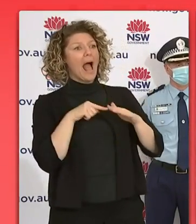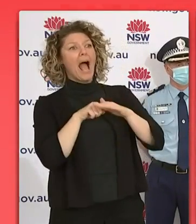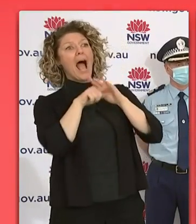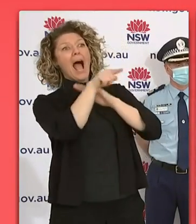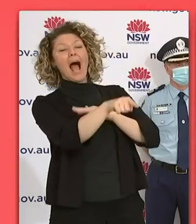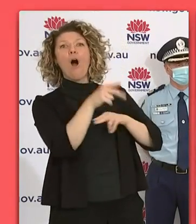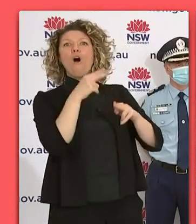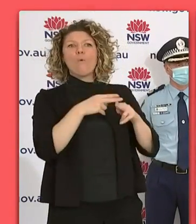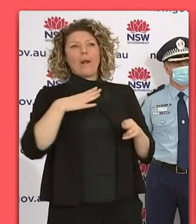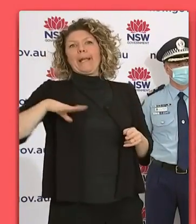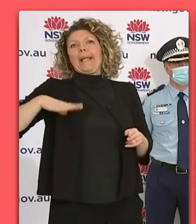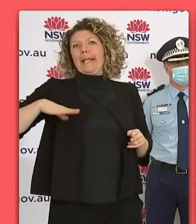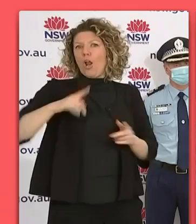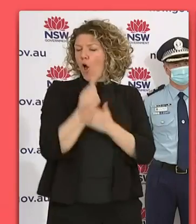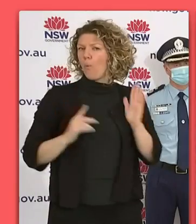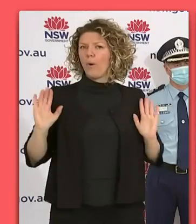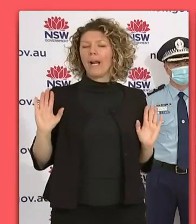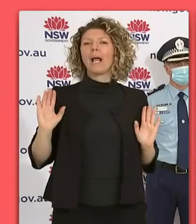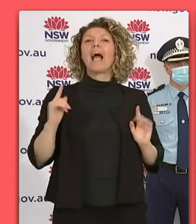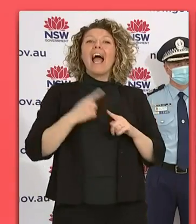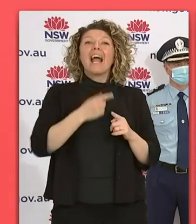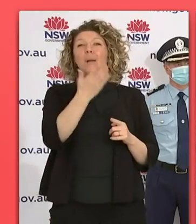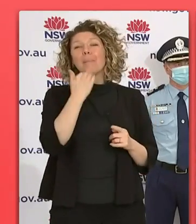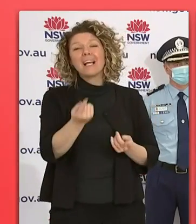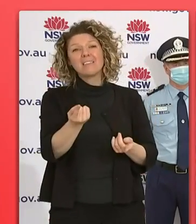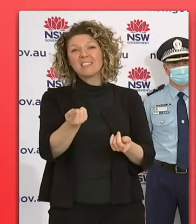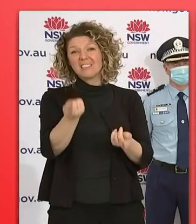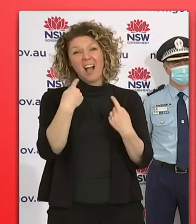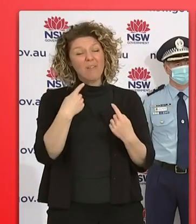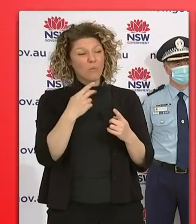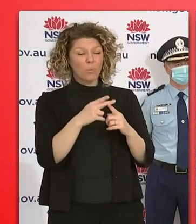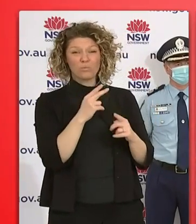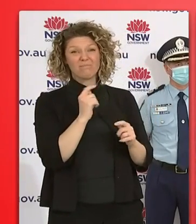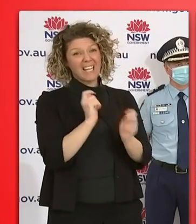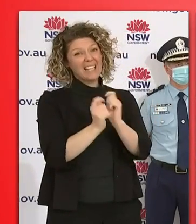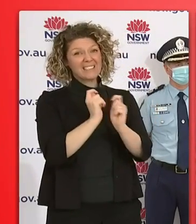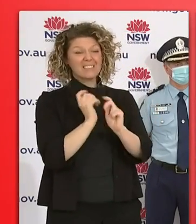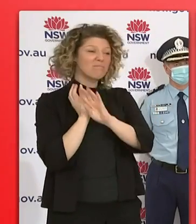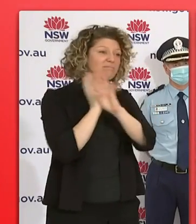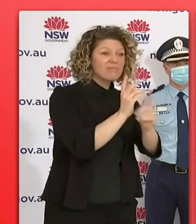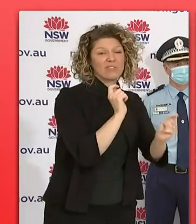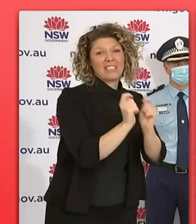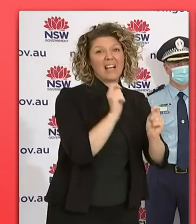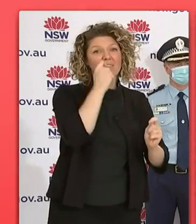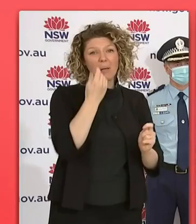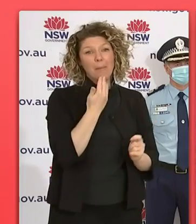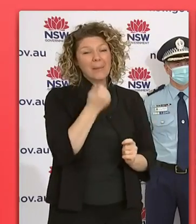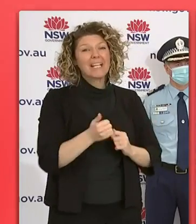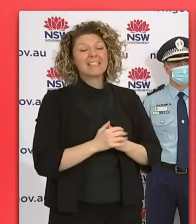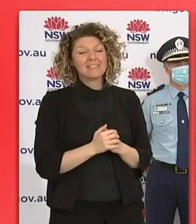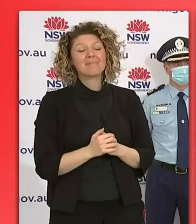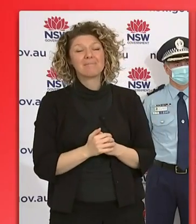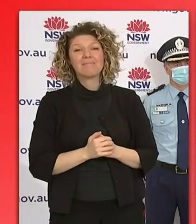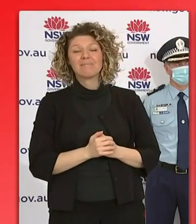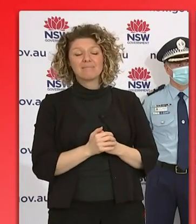excuse and please come forward for testing if you have the mildest of symptoms. Um, so there are considerable efforts going on locally,